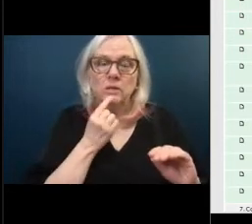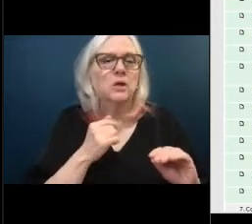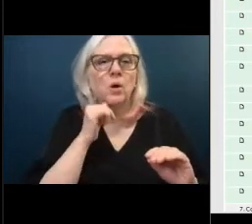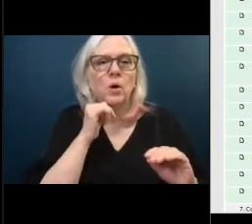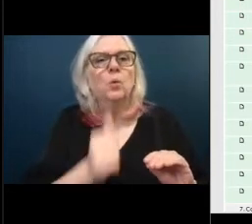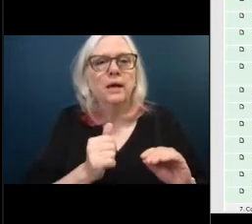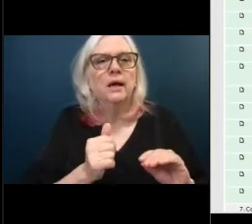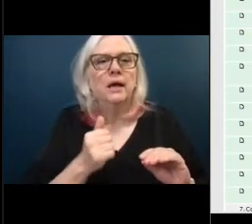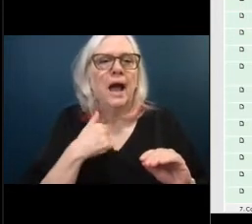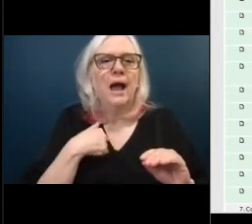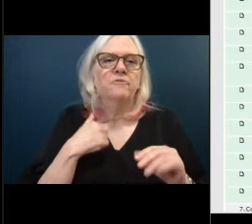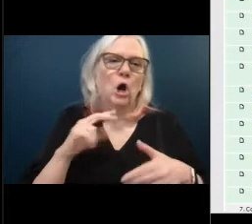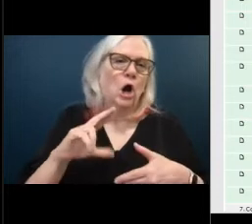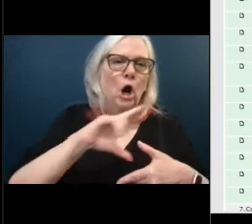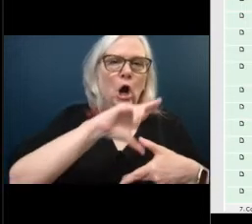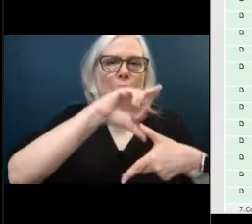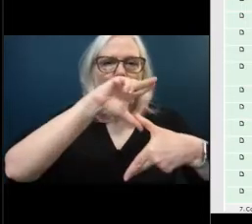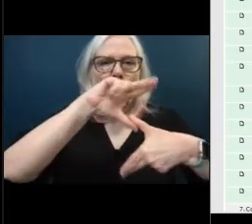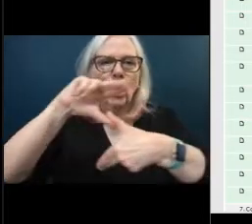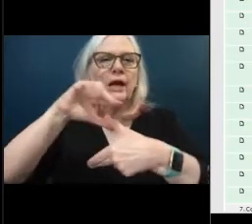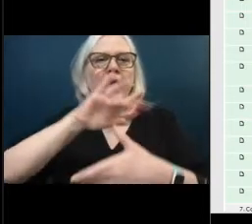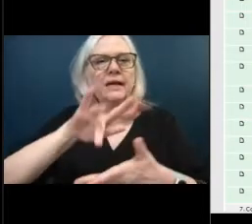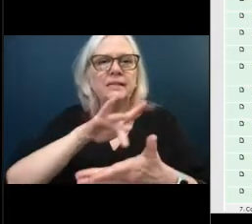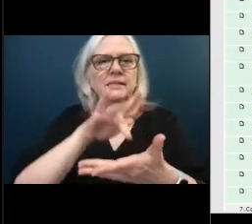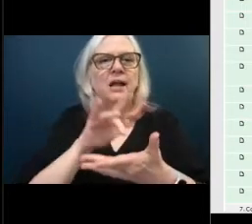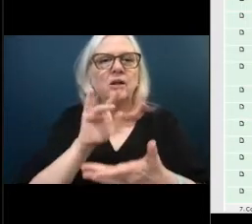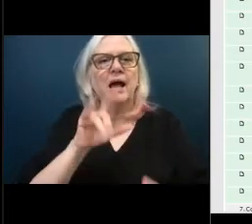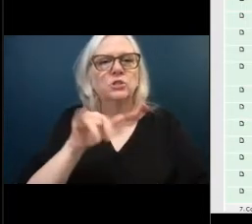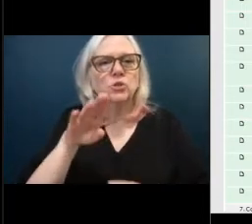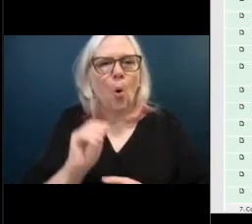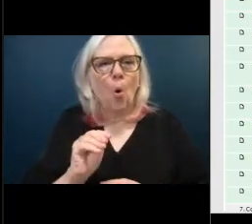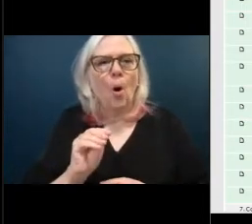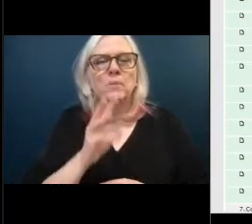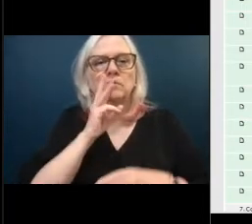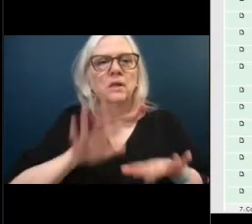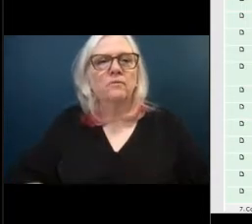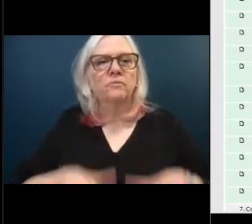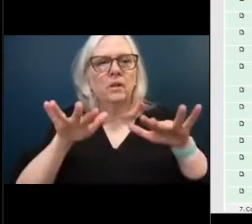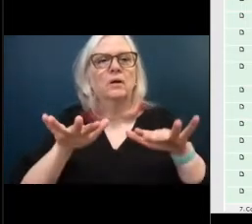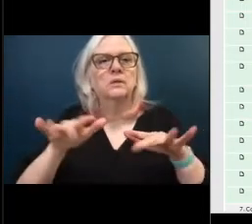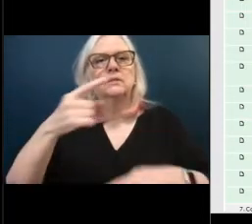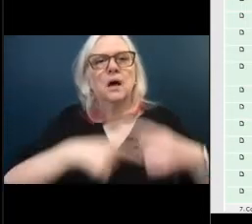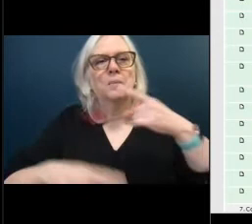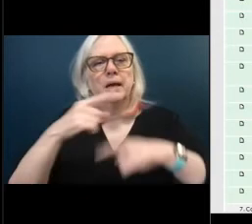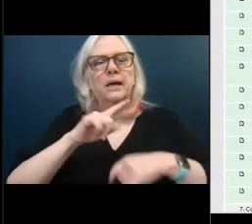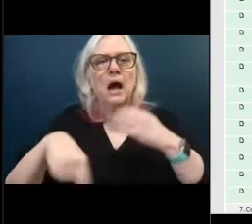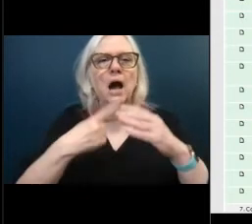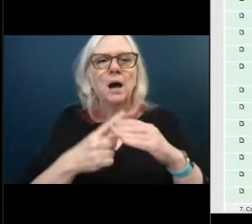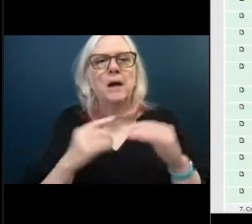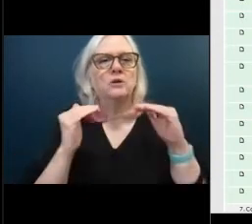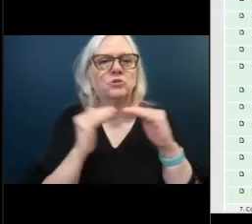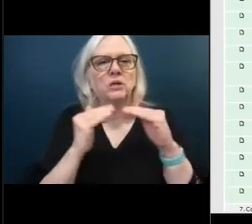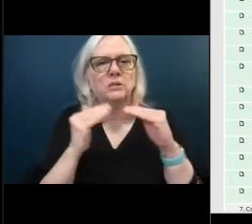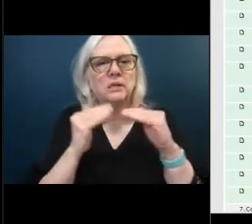center of that storm right now, but it's coming. The flood is coming to God be the glory of our justice and equality for SJ,